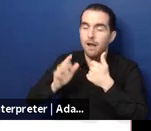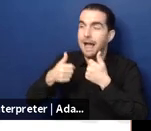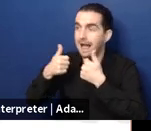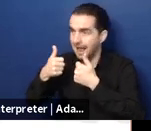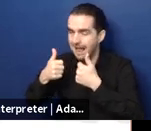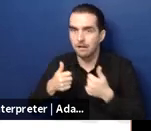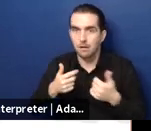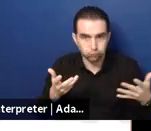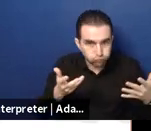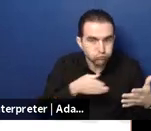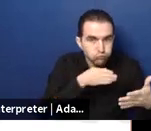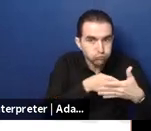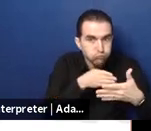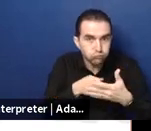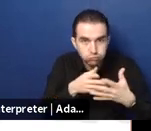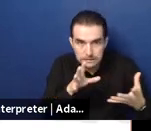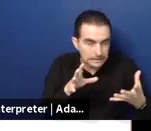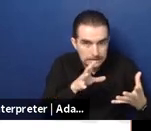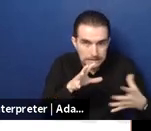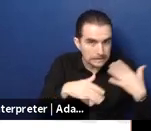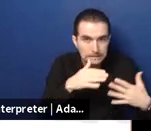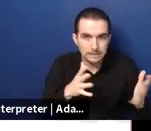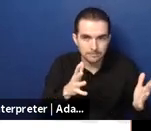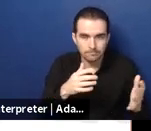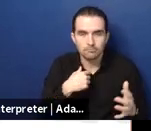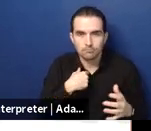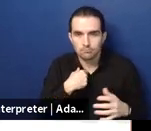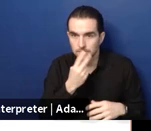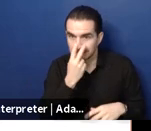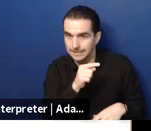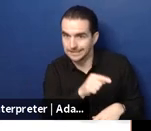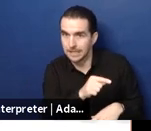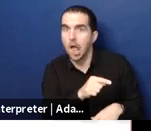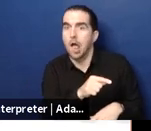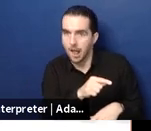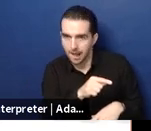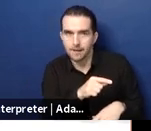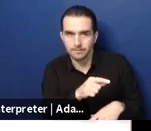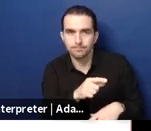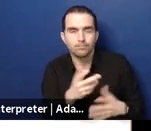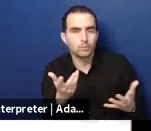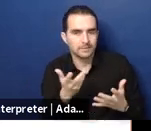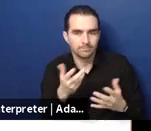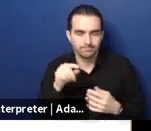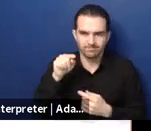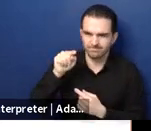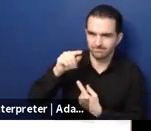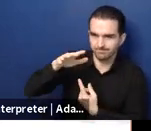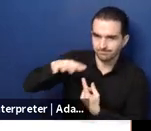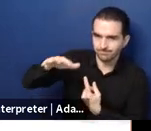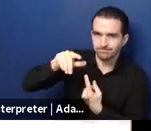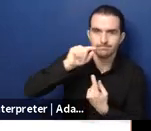reinforce uh the medical model of disability disability and in that case um the opds